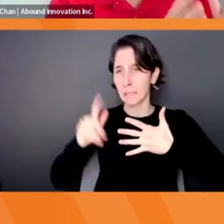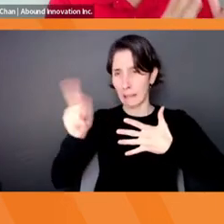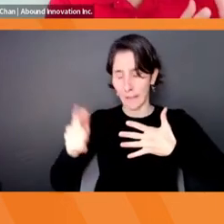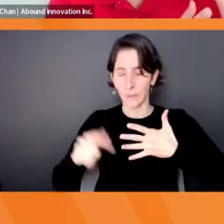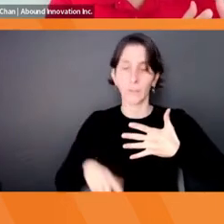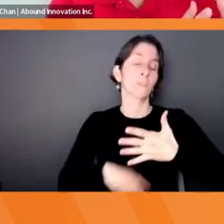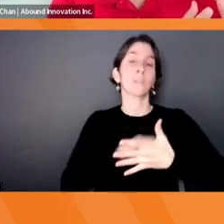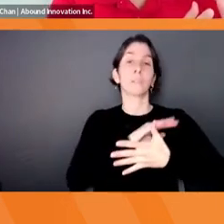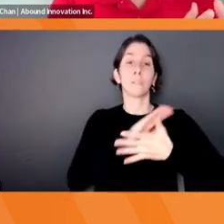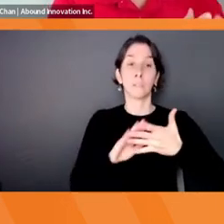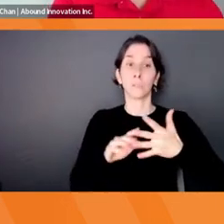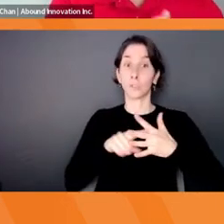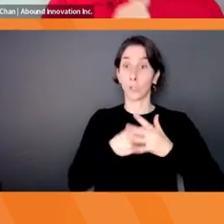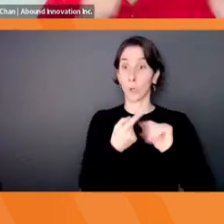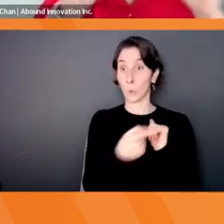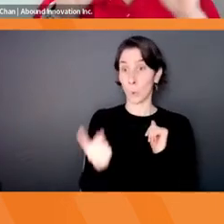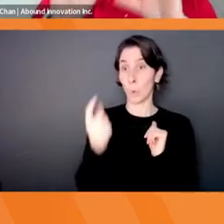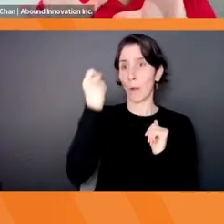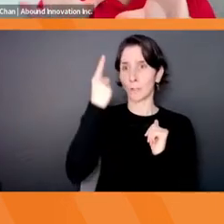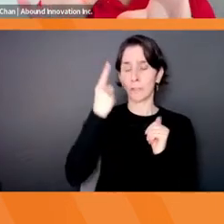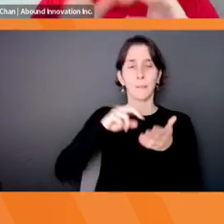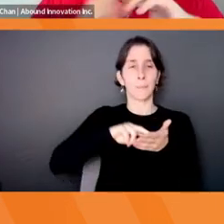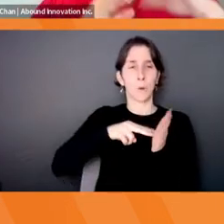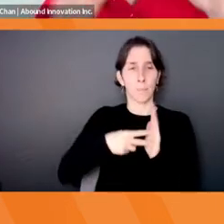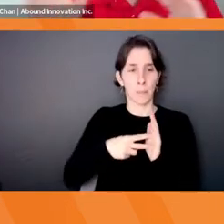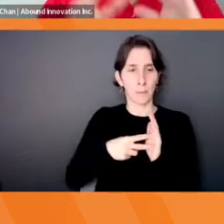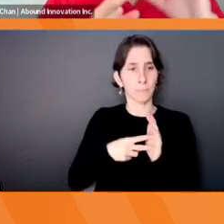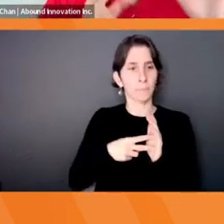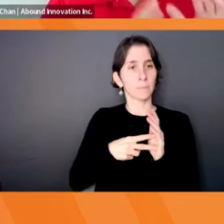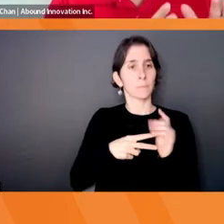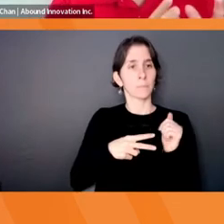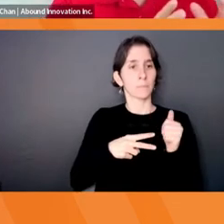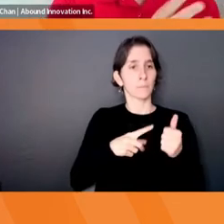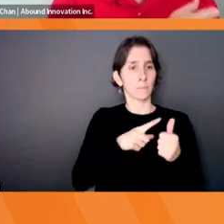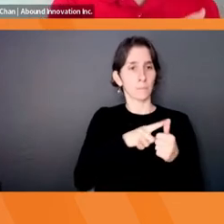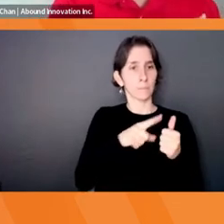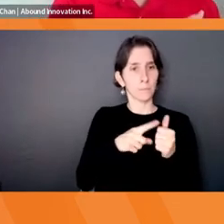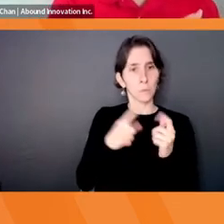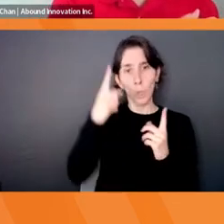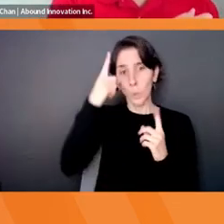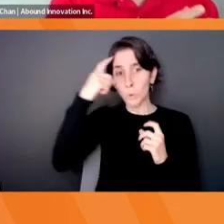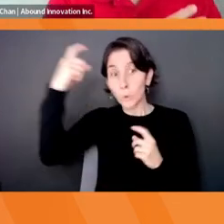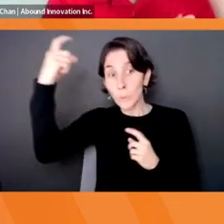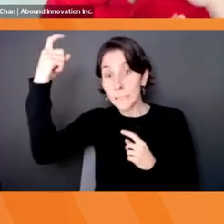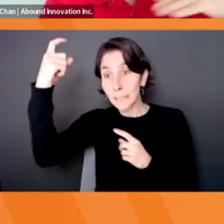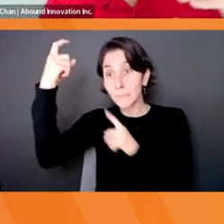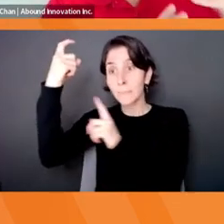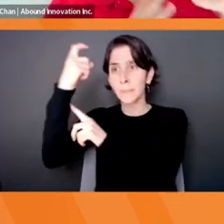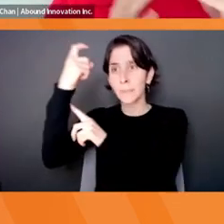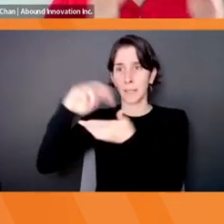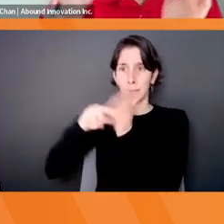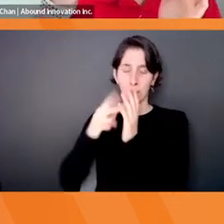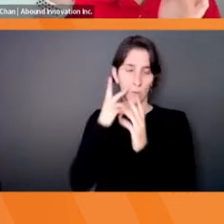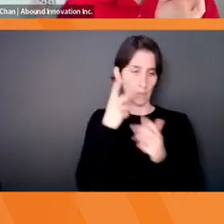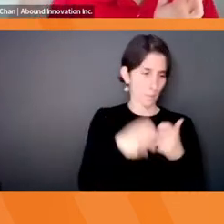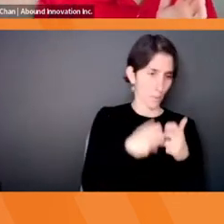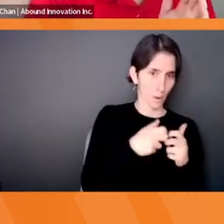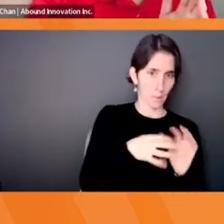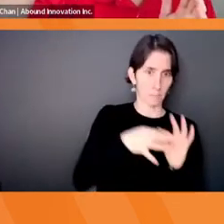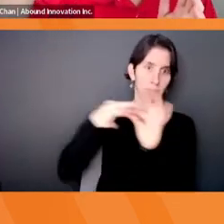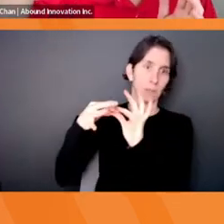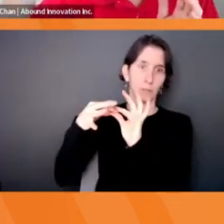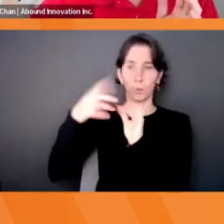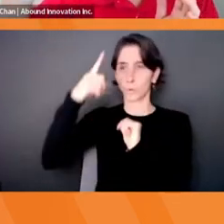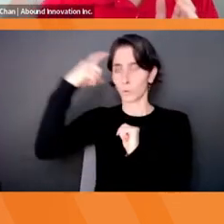understand which is really defining the problem. You go into dream where you're imagining a solution to that problem, you prototype. So you take